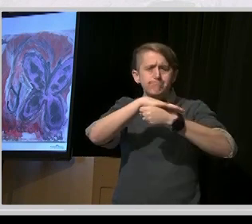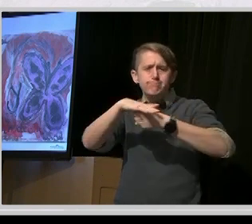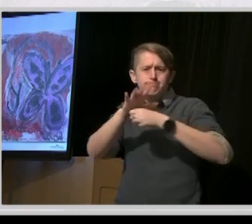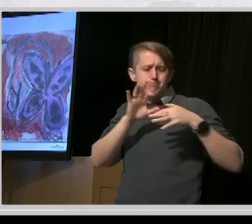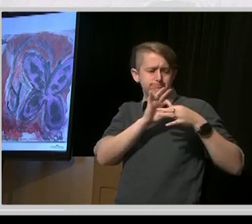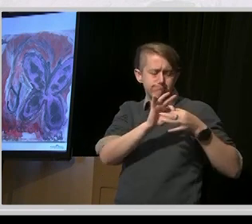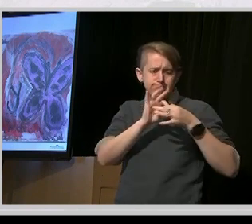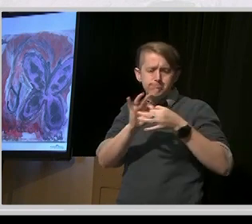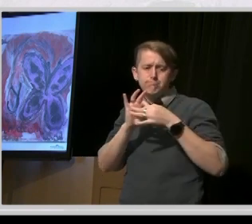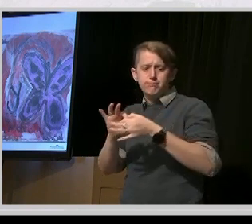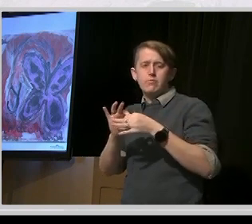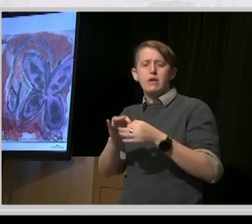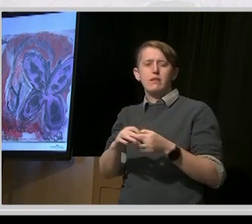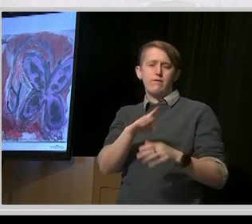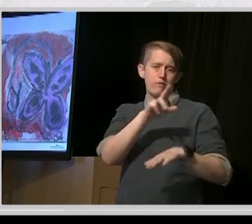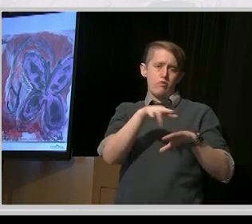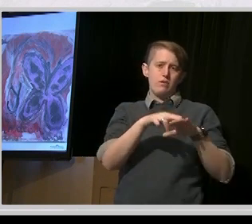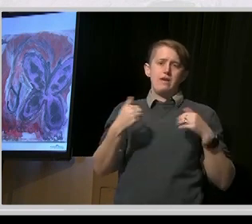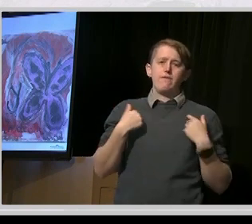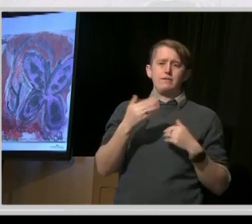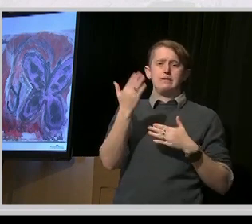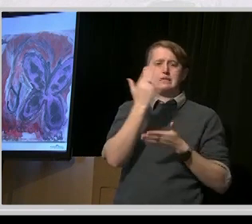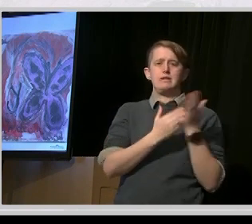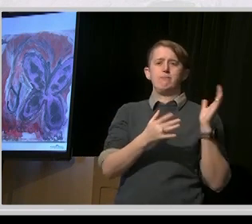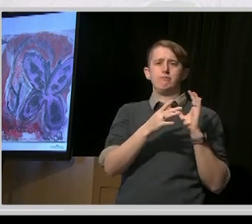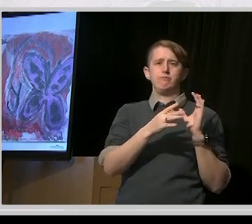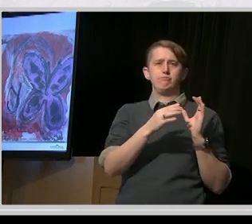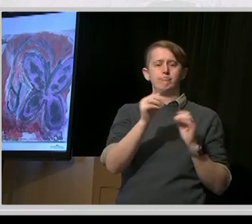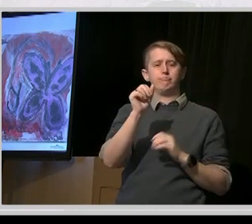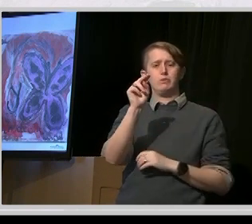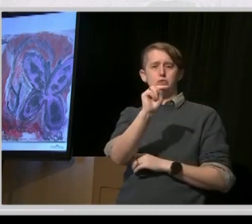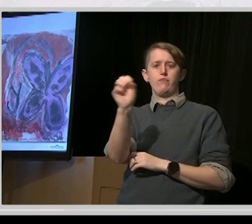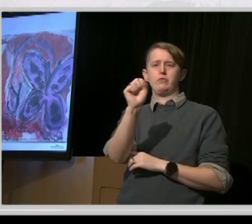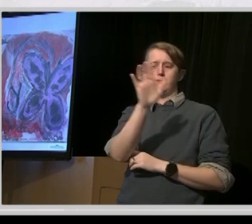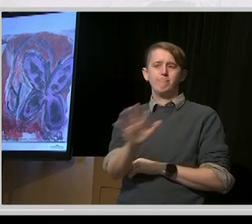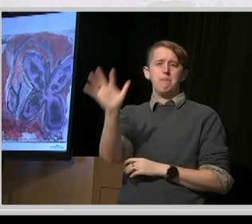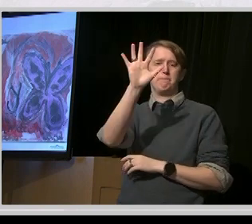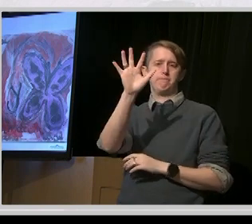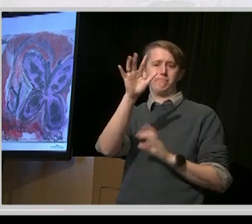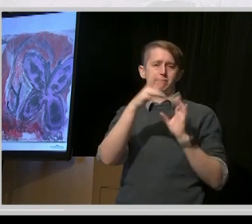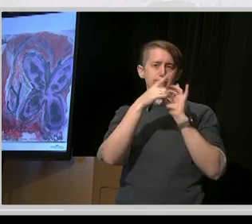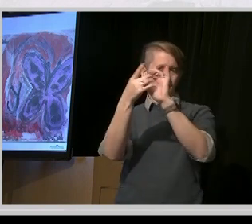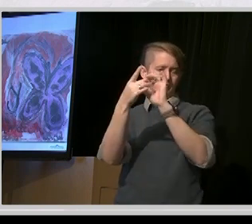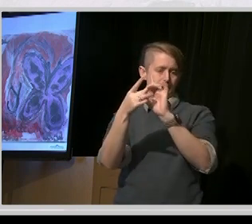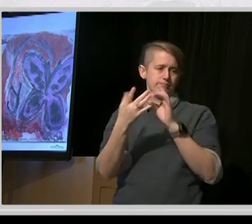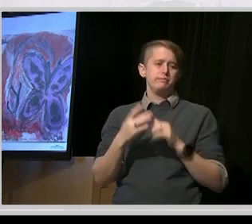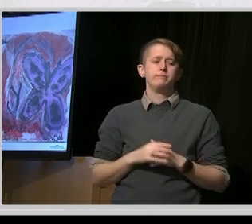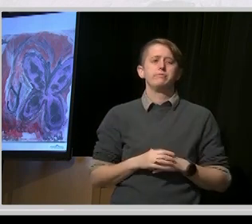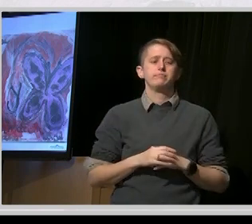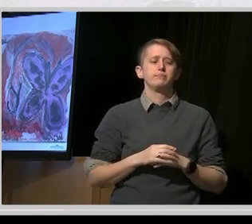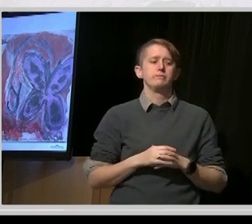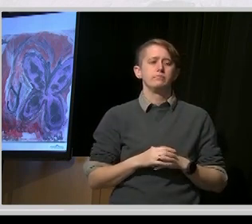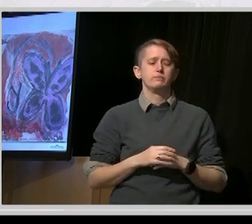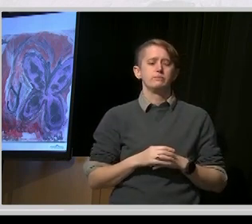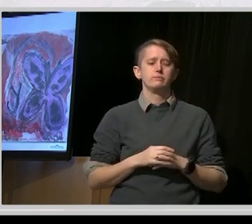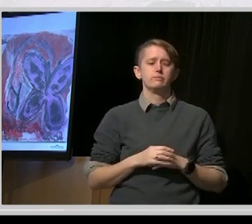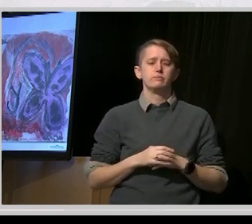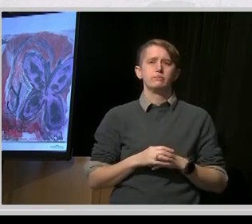province-wide things, but sort of a real push to make things more local. Okay, just sort of moving ahead just quickly,